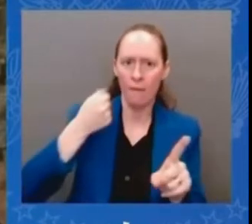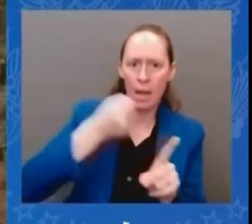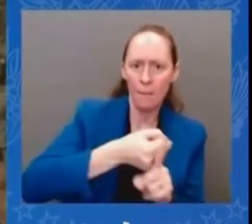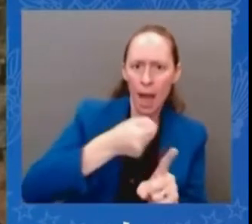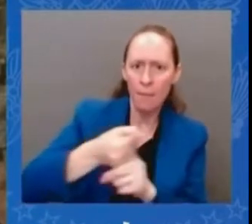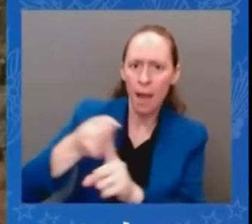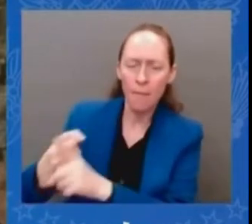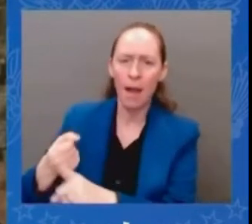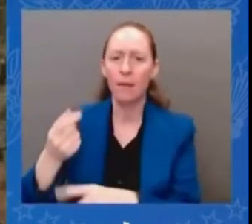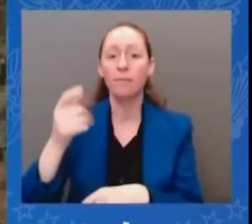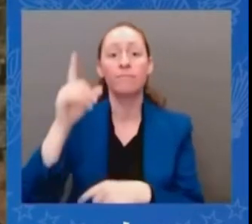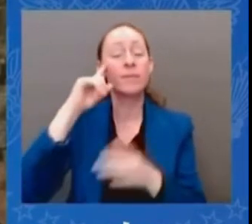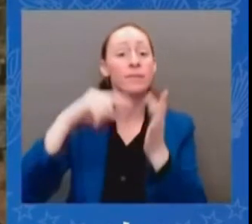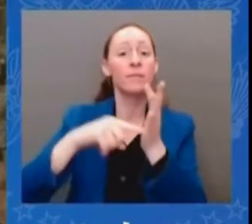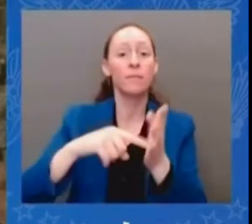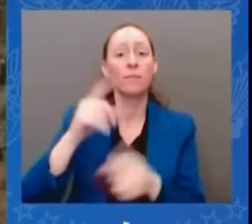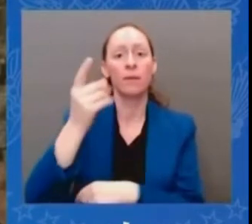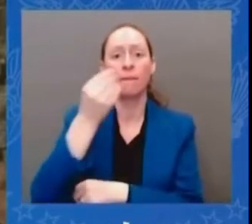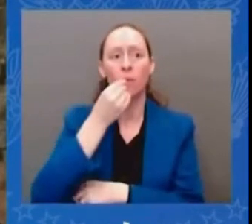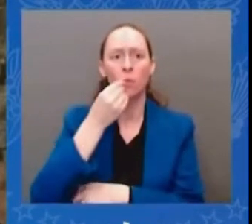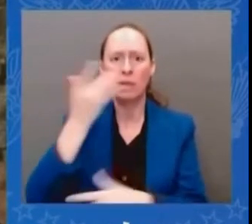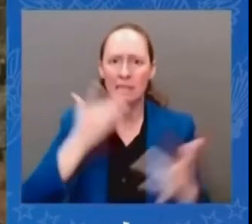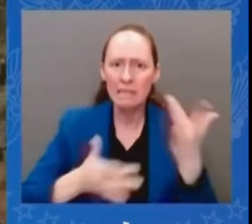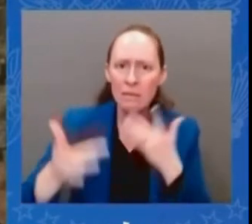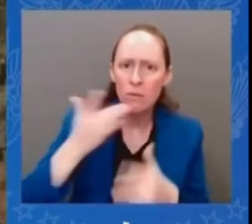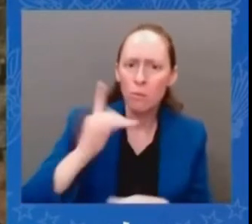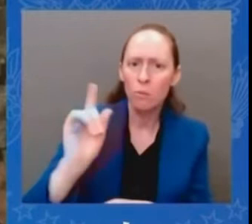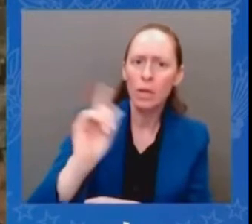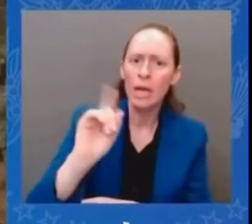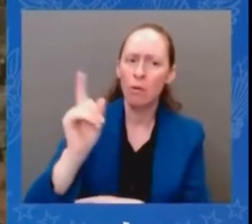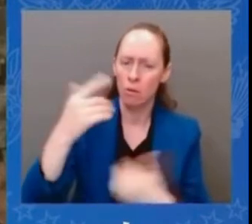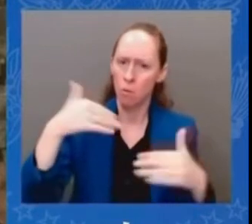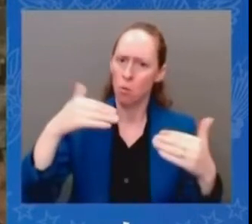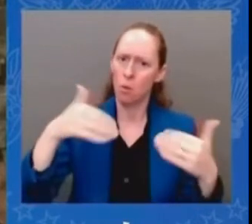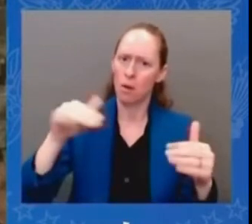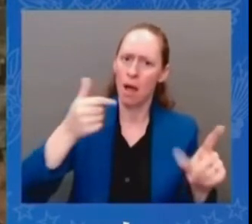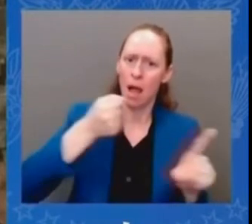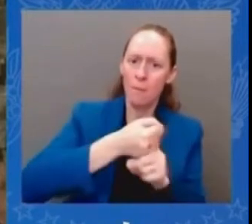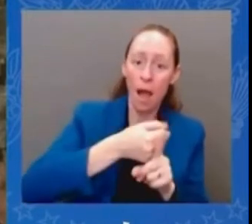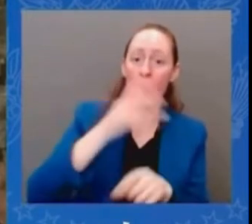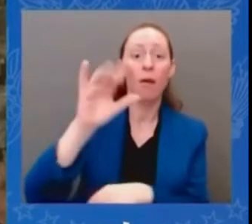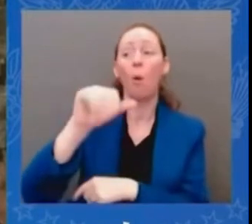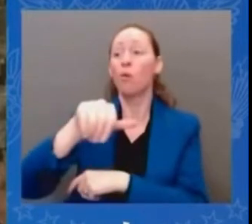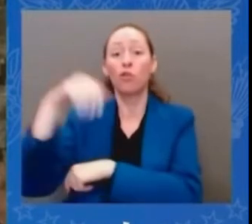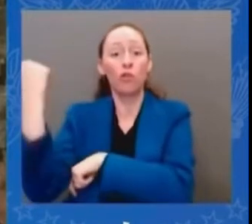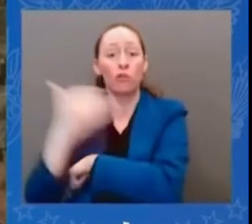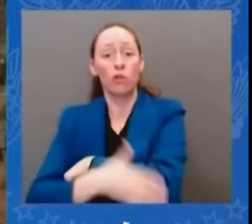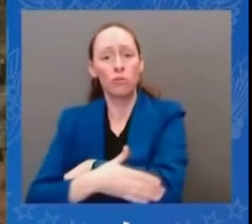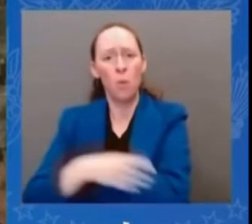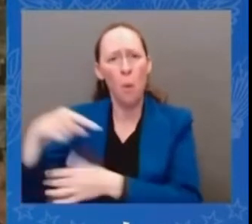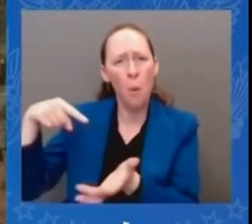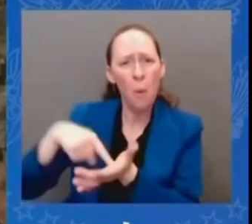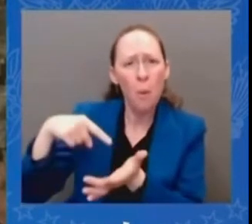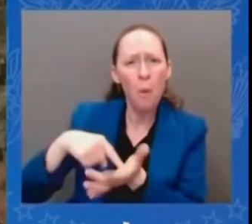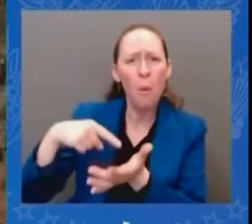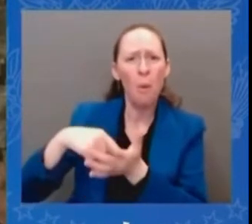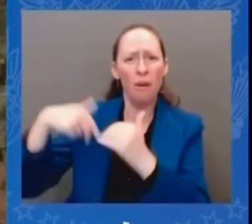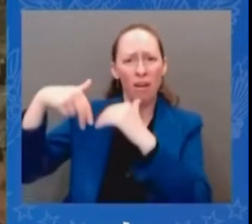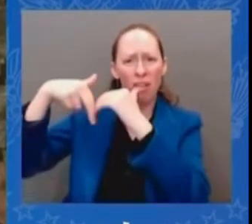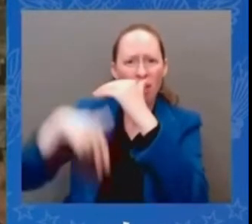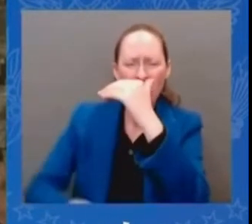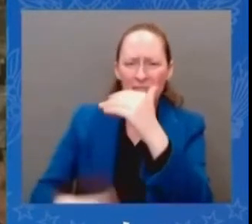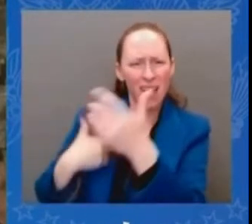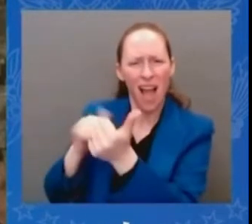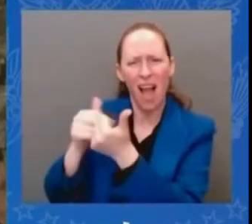reforms for multilateral development banks investments to bolster global health security and to make